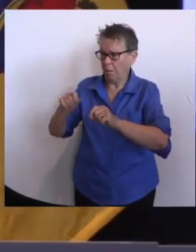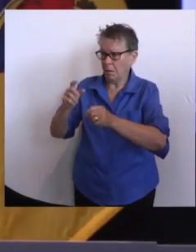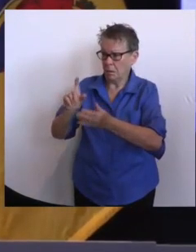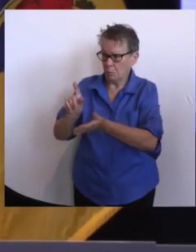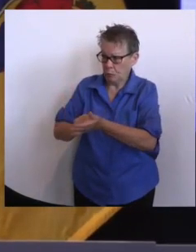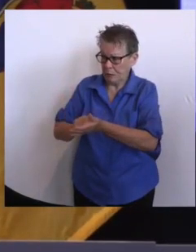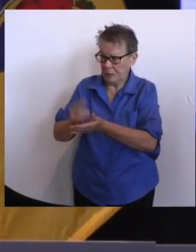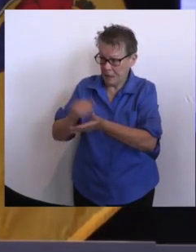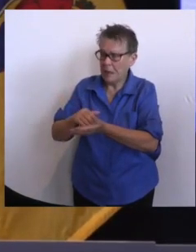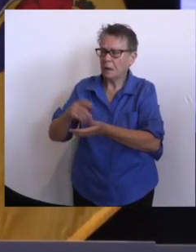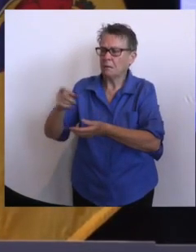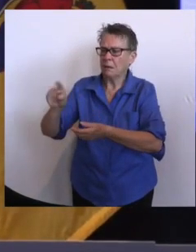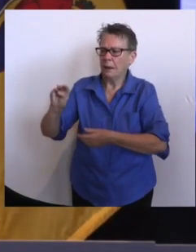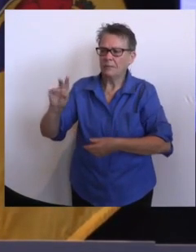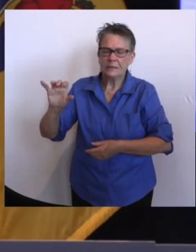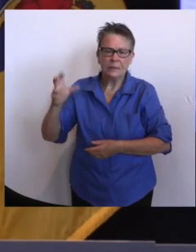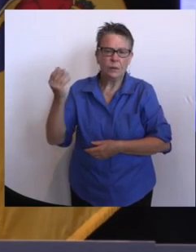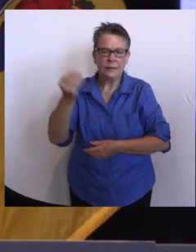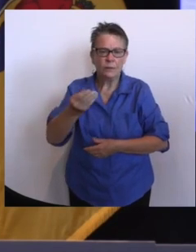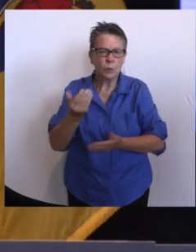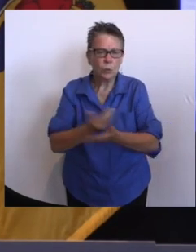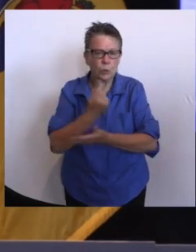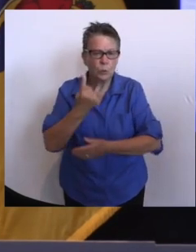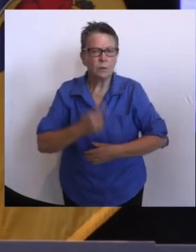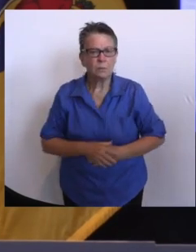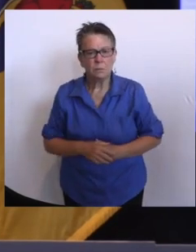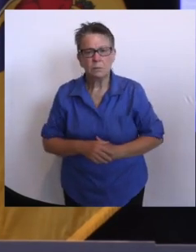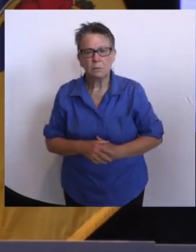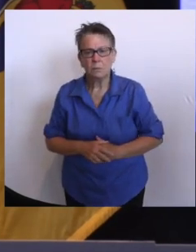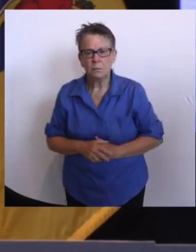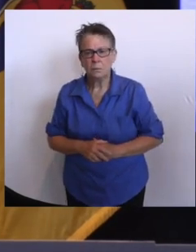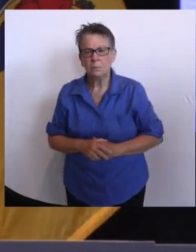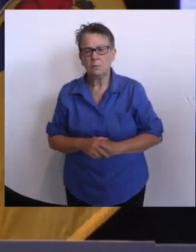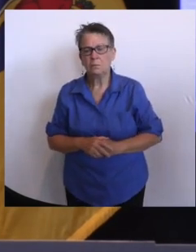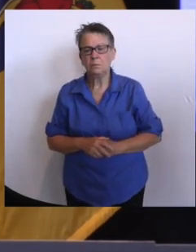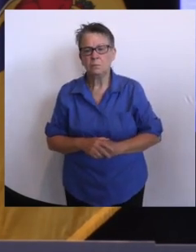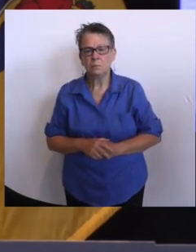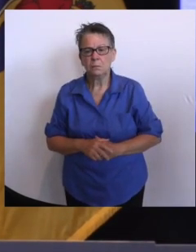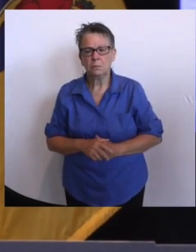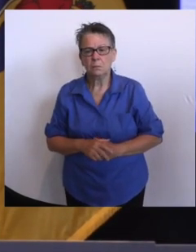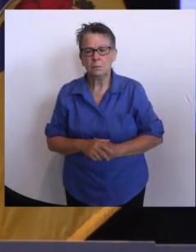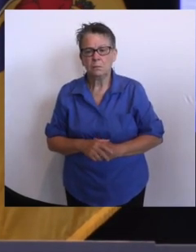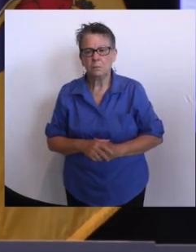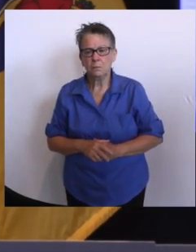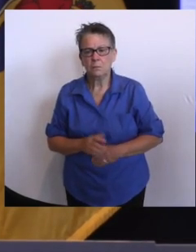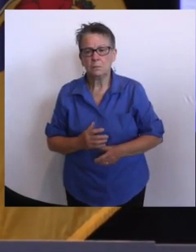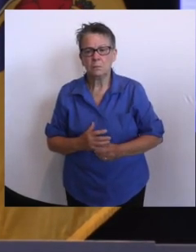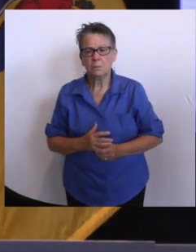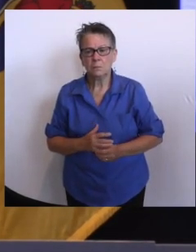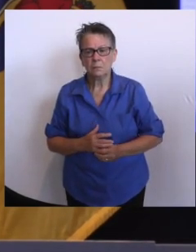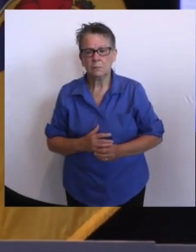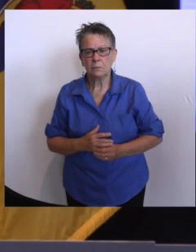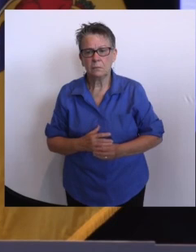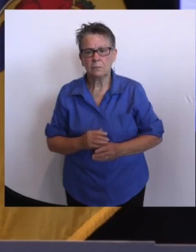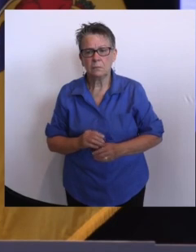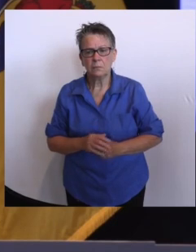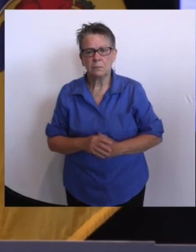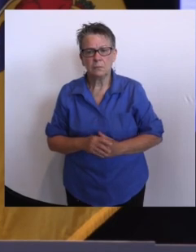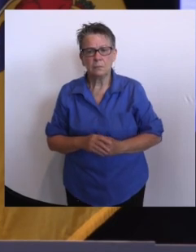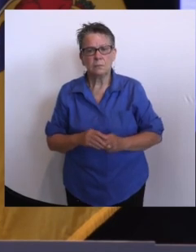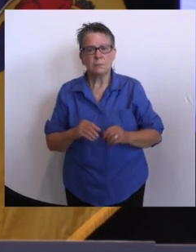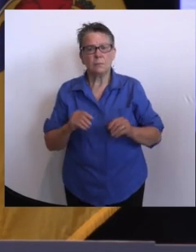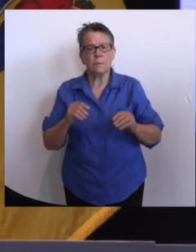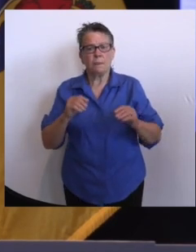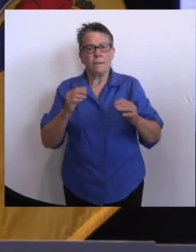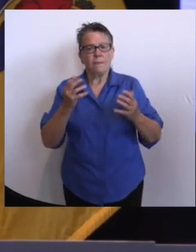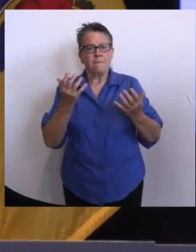to the loss of life, which was overwhelming in one family. House damage like you can't believe. Water levels at levels that they've